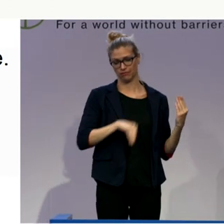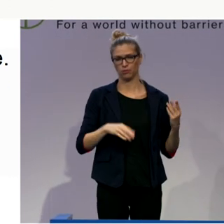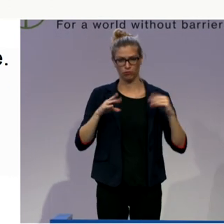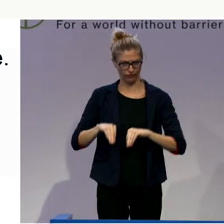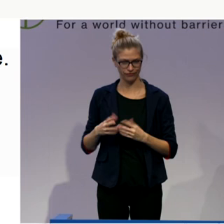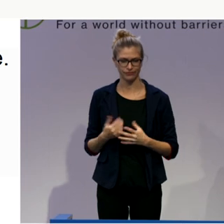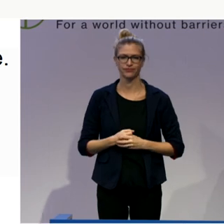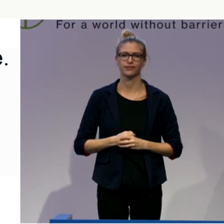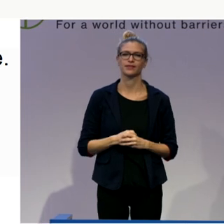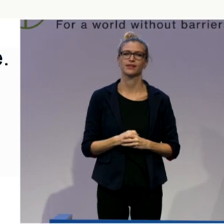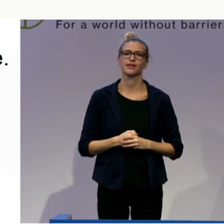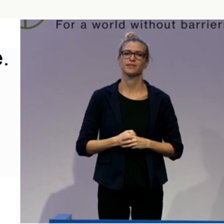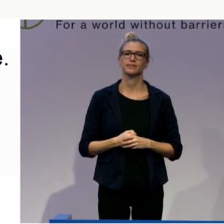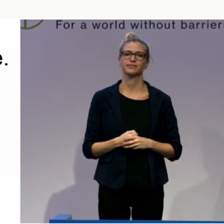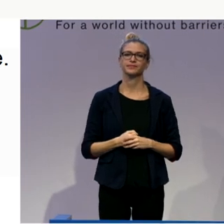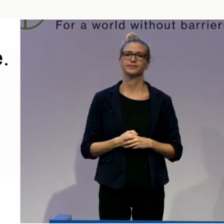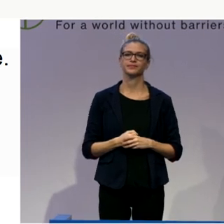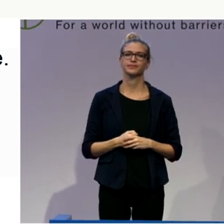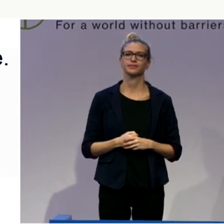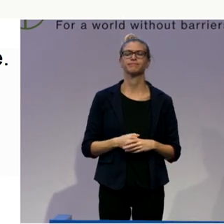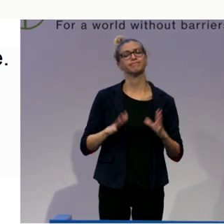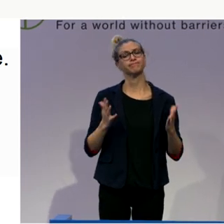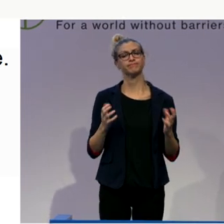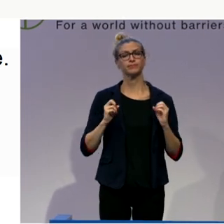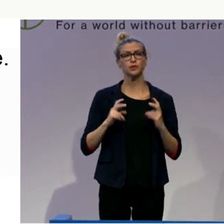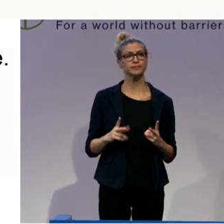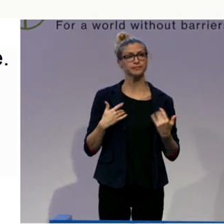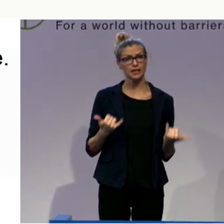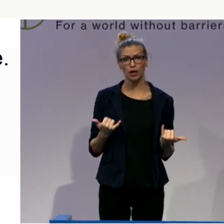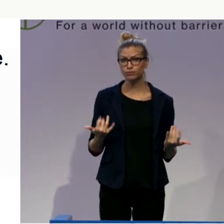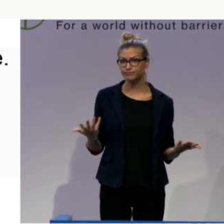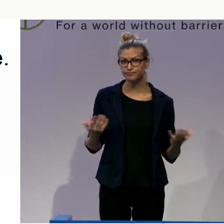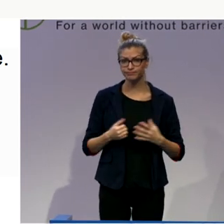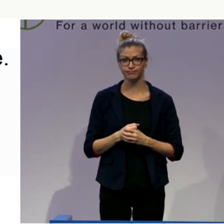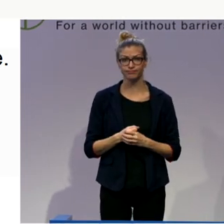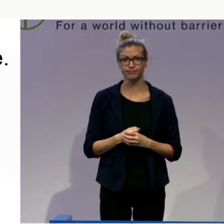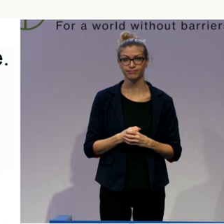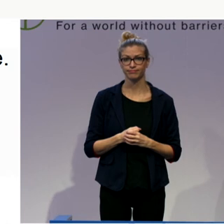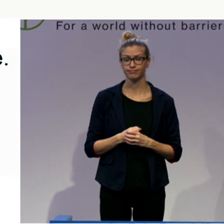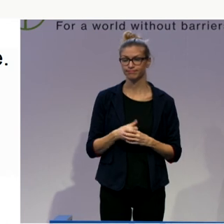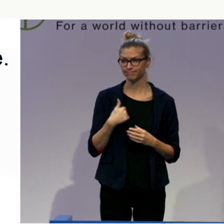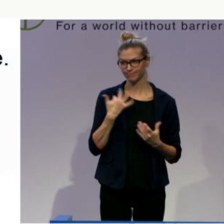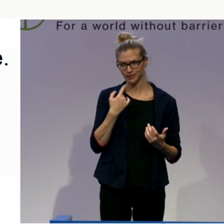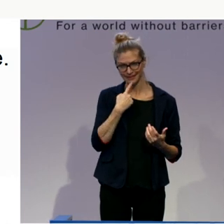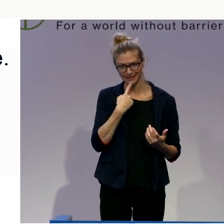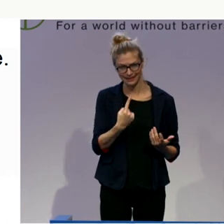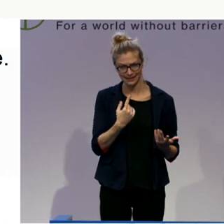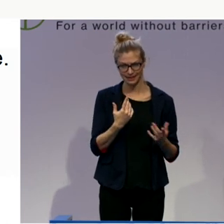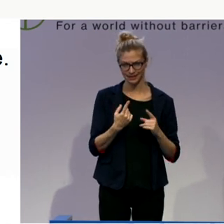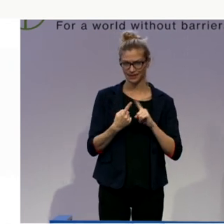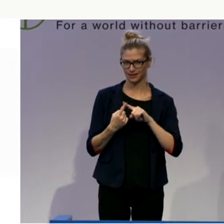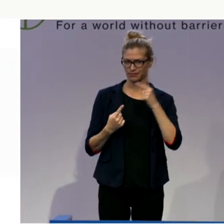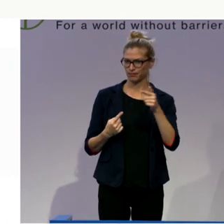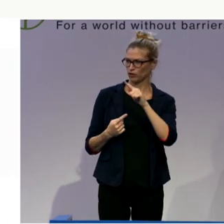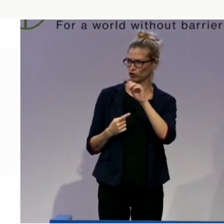personal assistance over there. So let me first say something, Tom Shakespeare was saying,